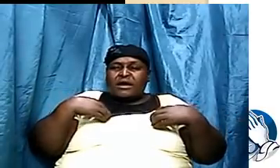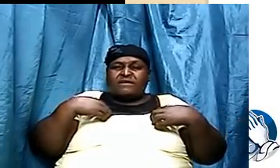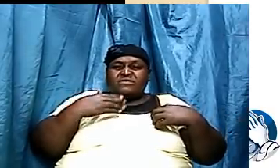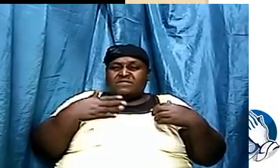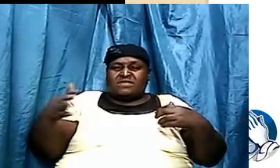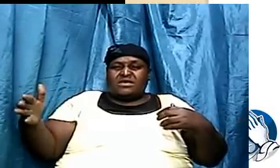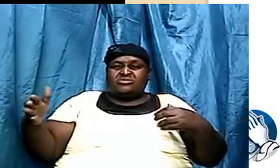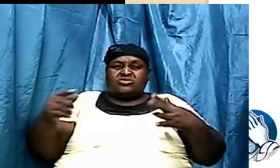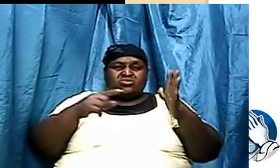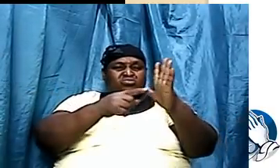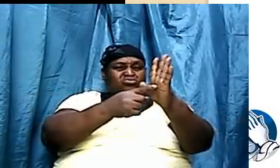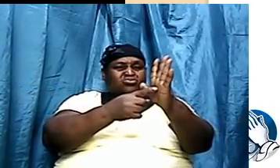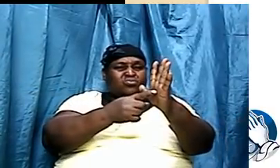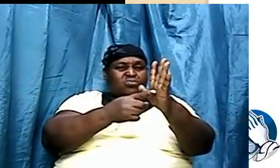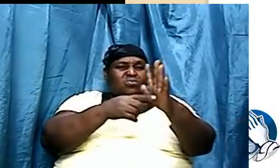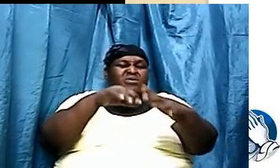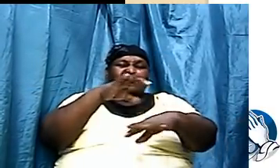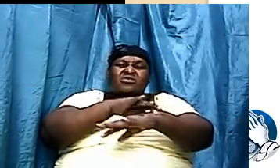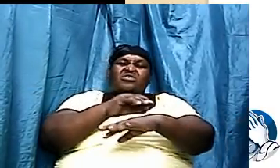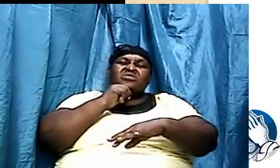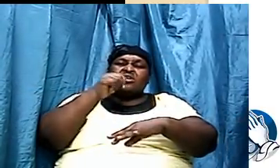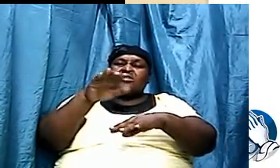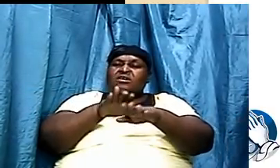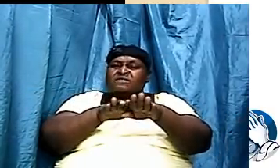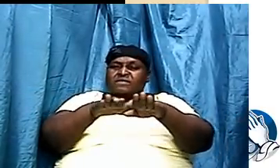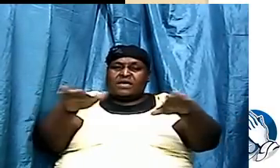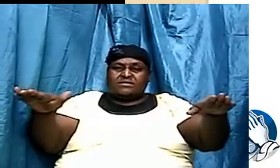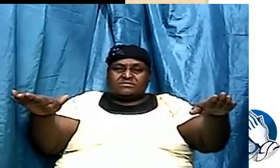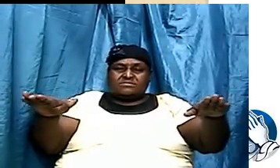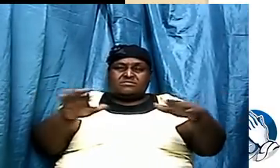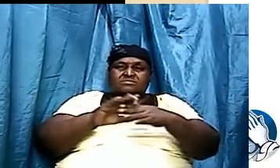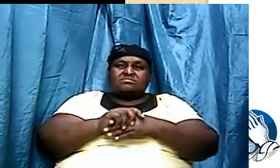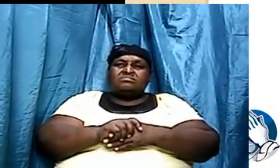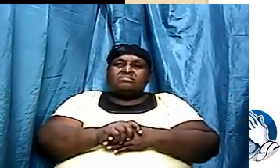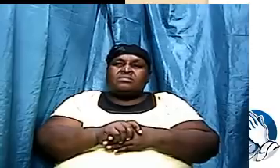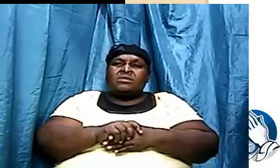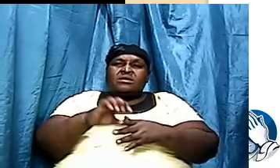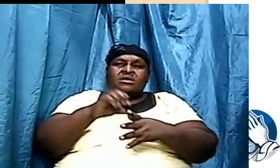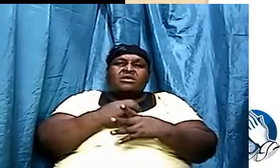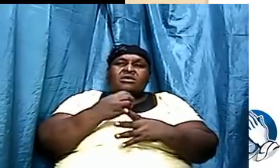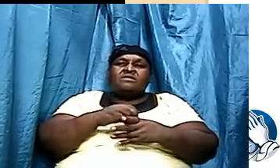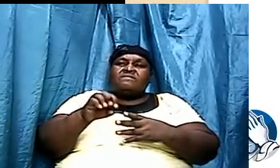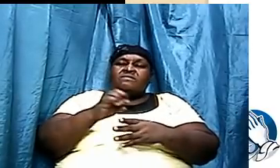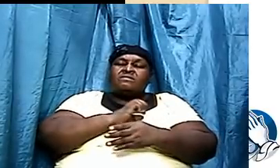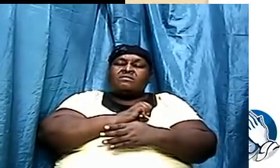the earth was not flat. And at the end of the day, even what you believe,